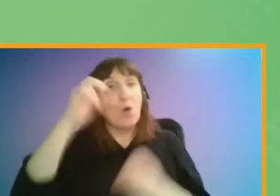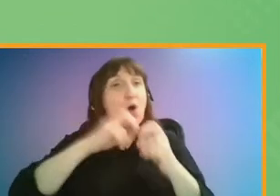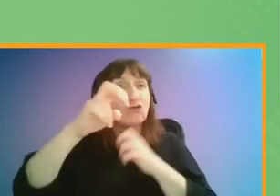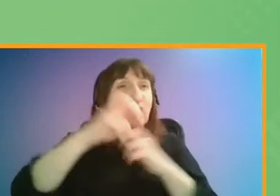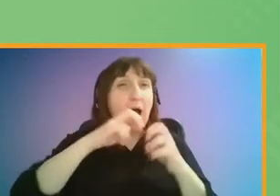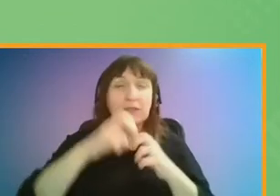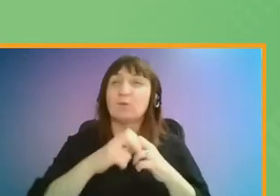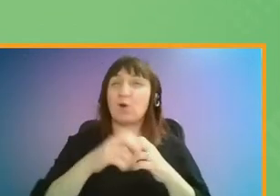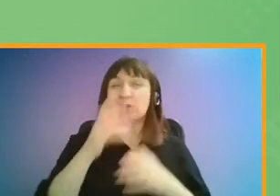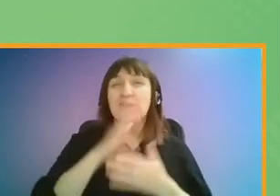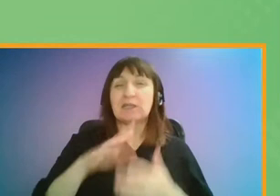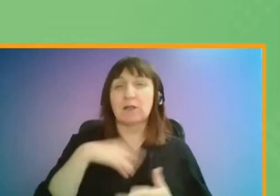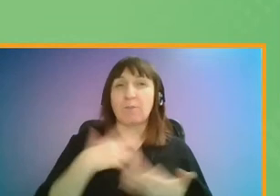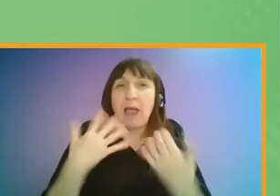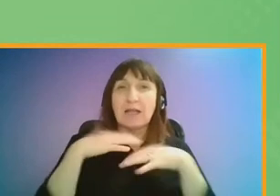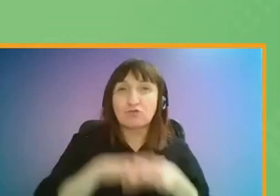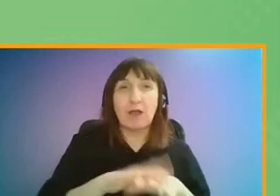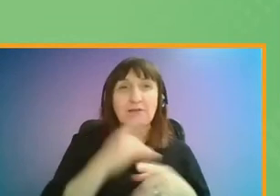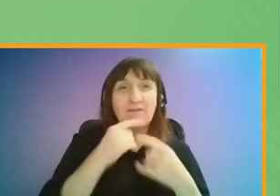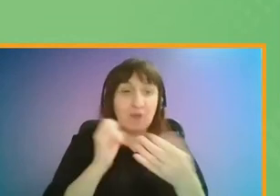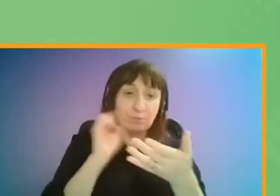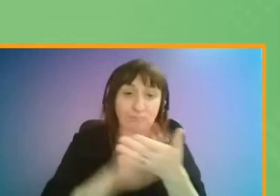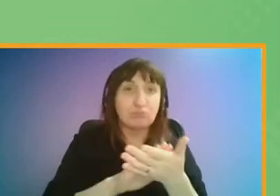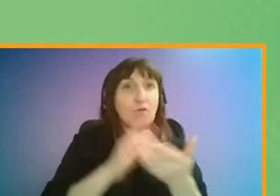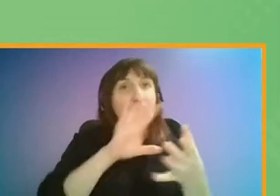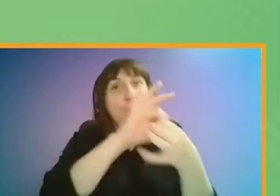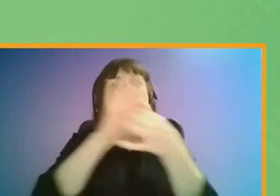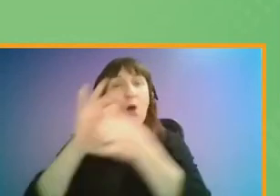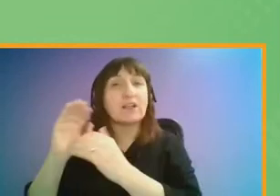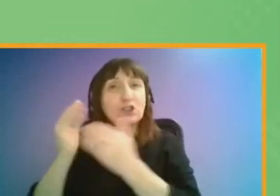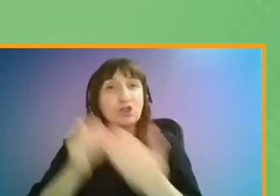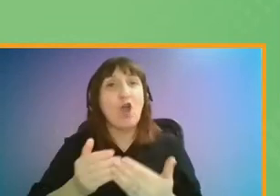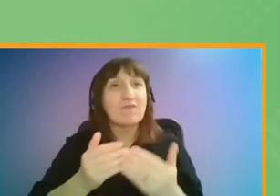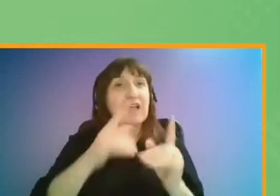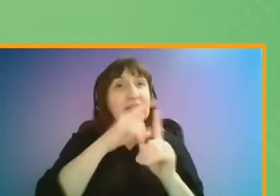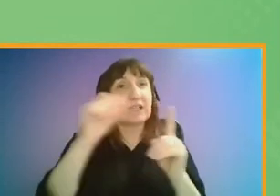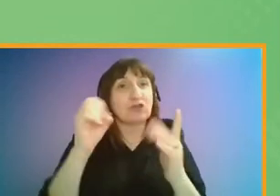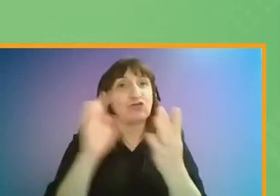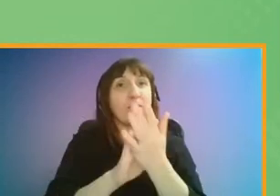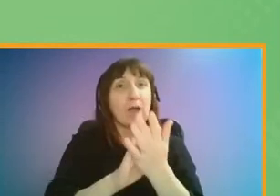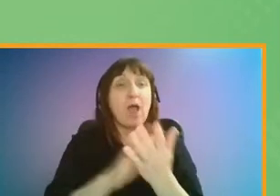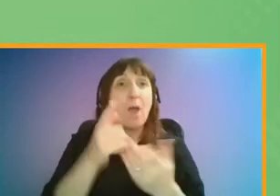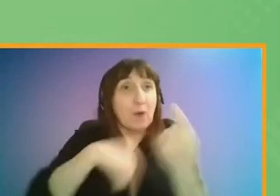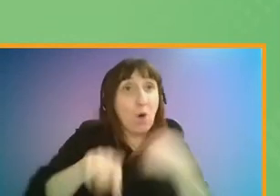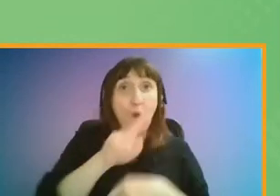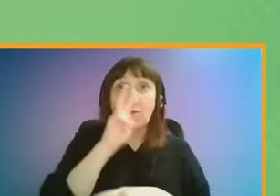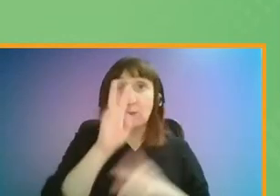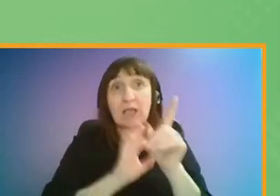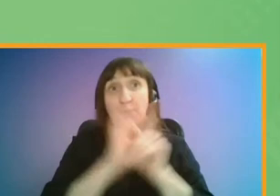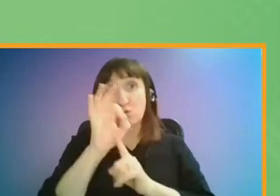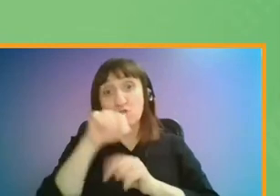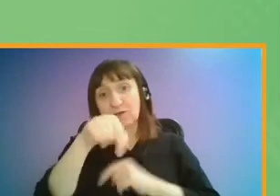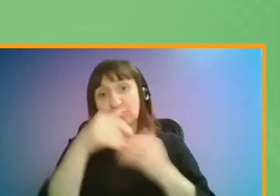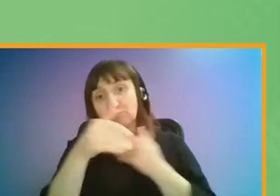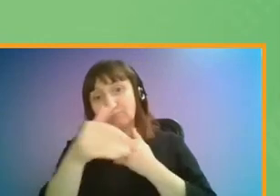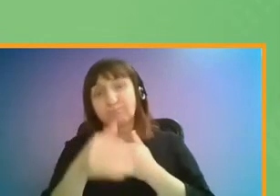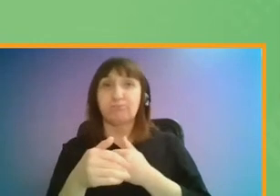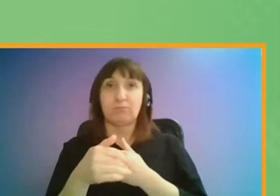currently working on better integrating information across services, providers and digital platforms. So hopefully we'll see good progress on this soon.